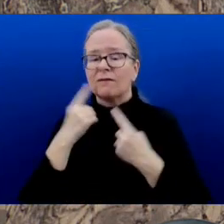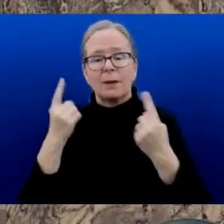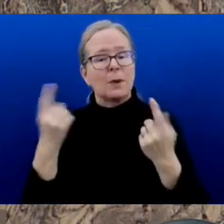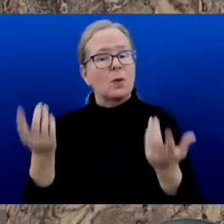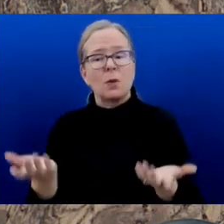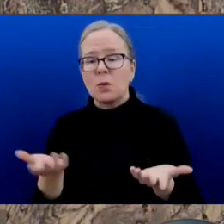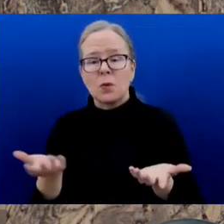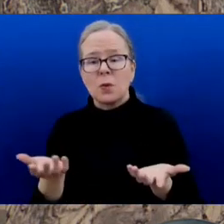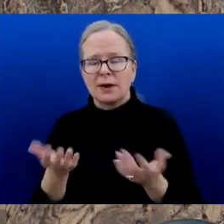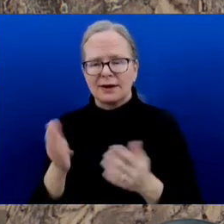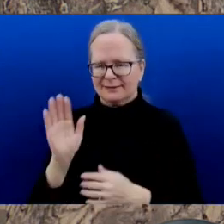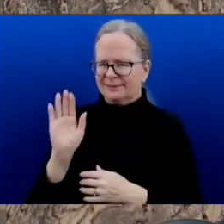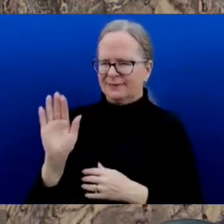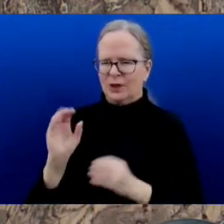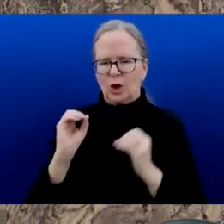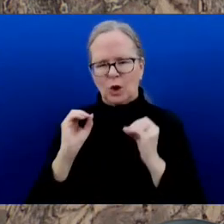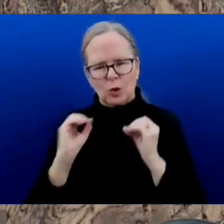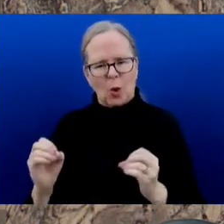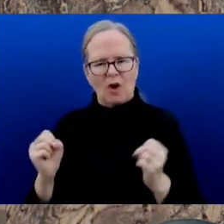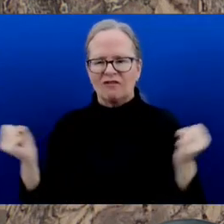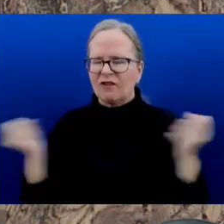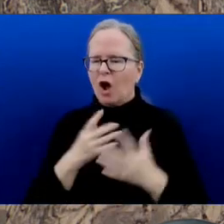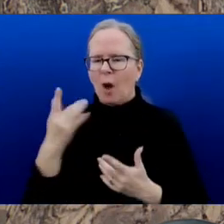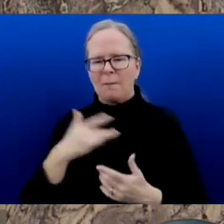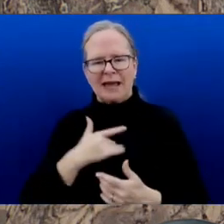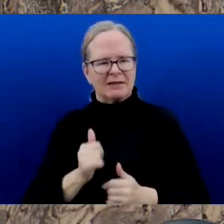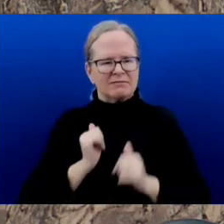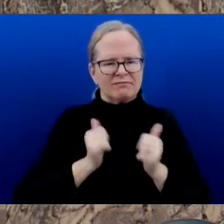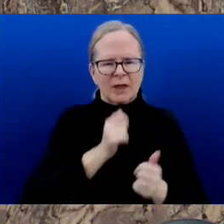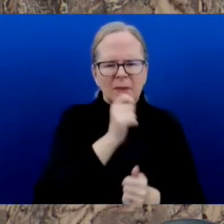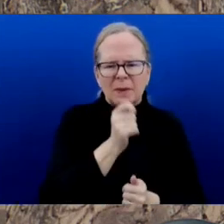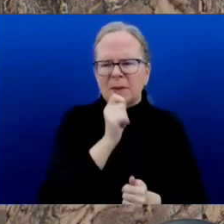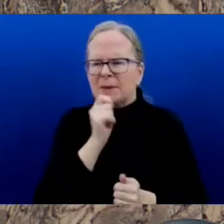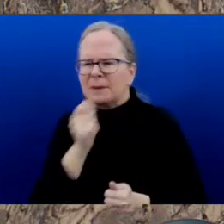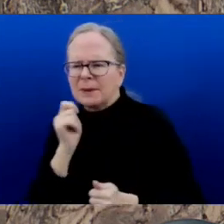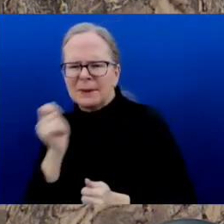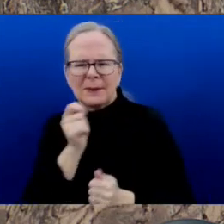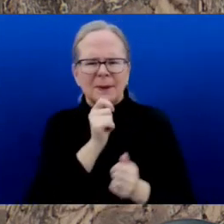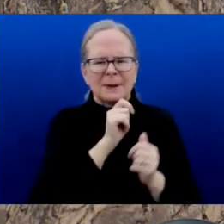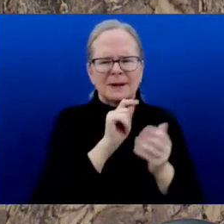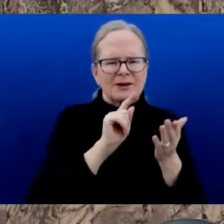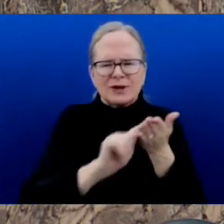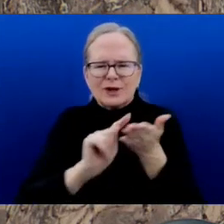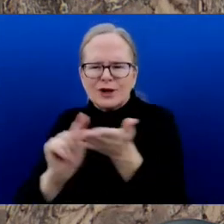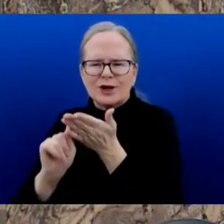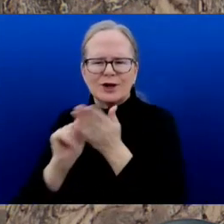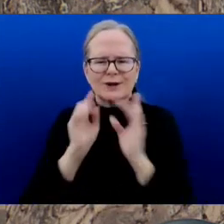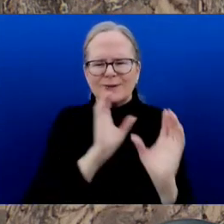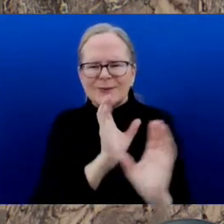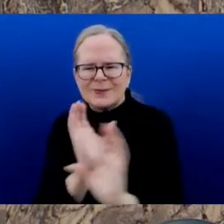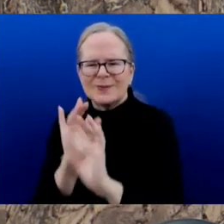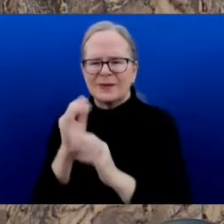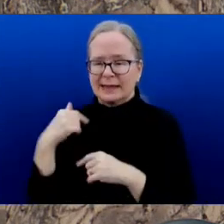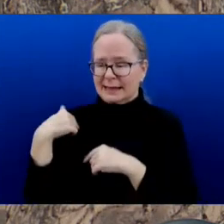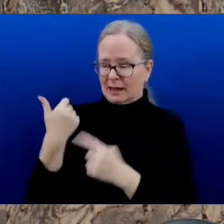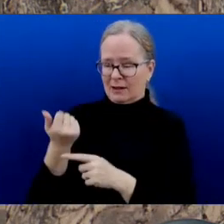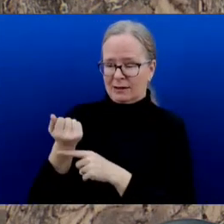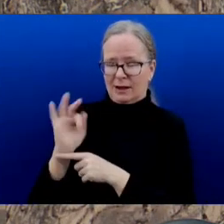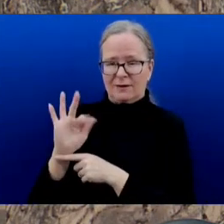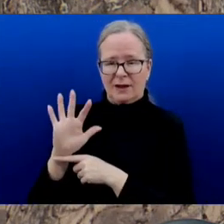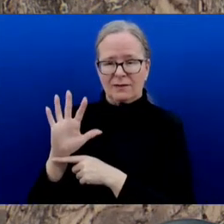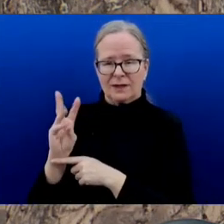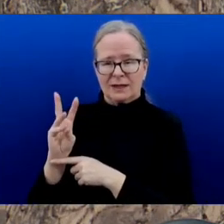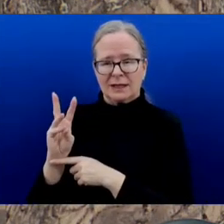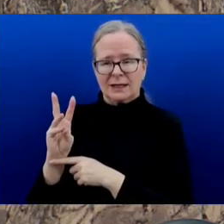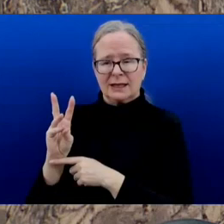He covered major events since 1956, including BC's longest hostage-taking and,